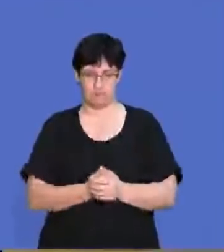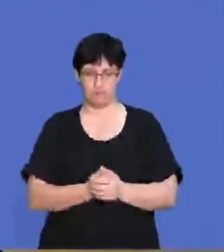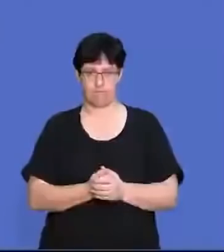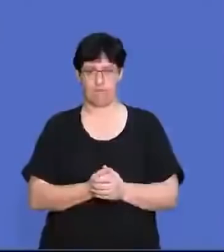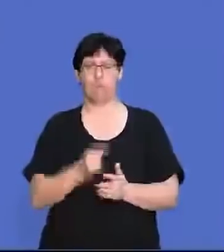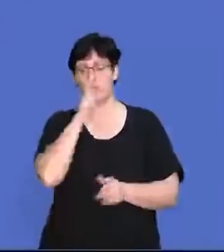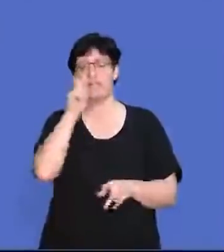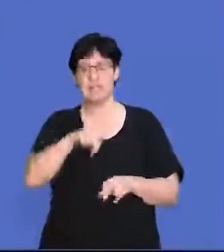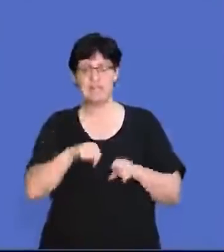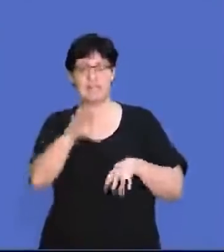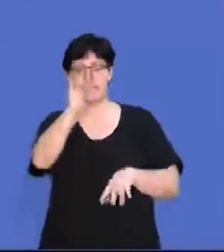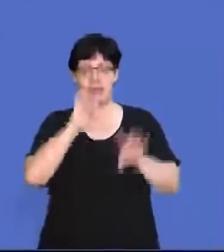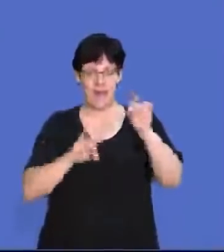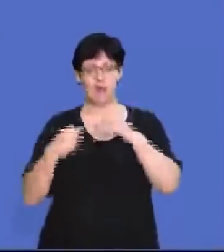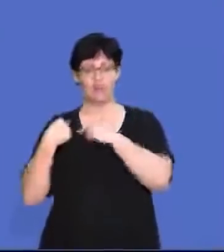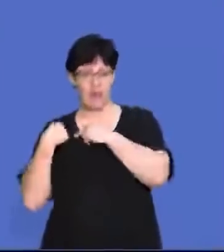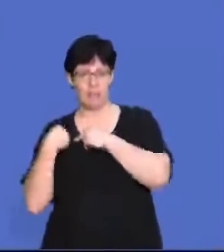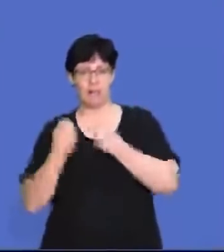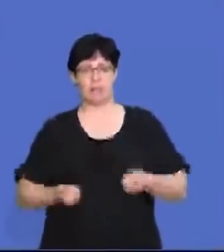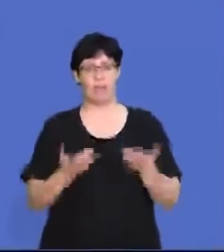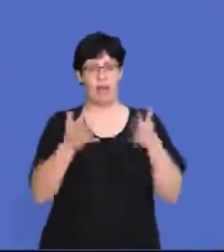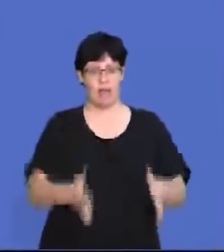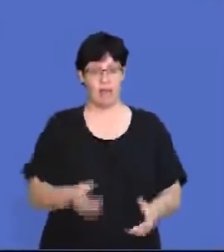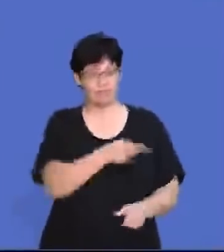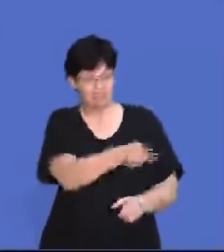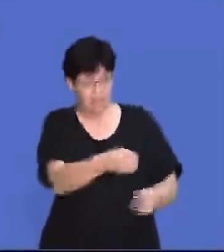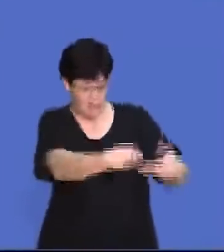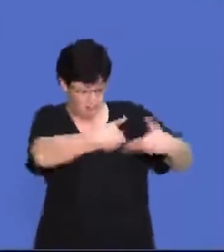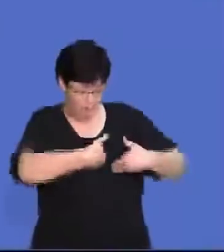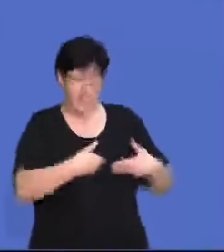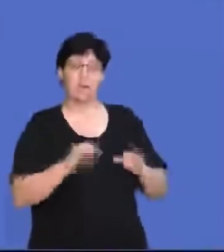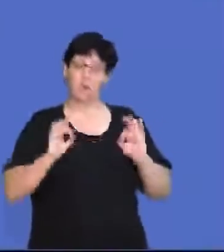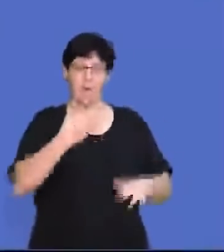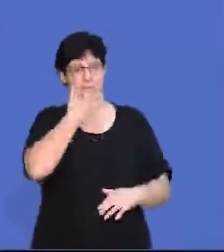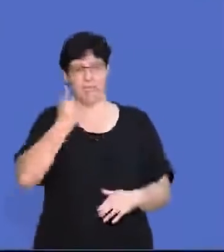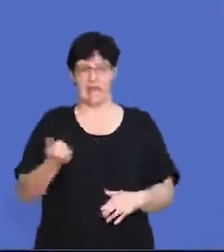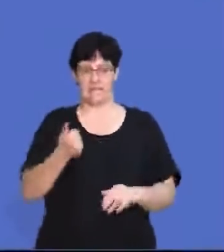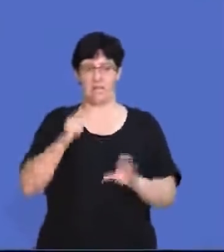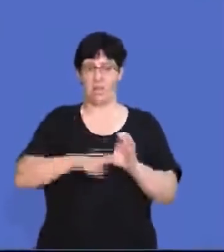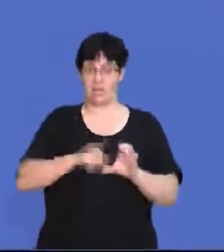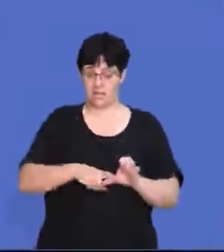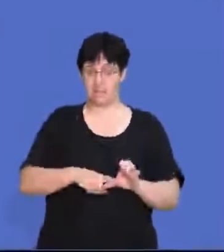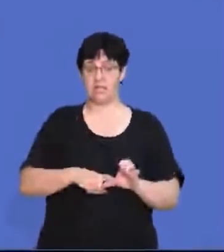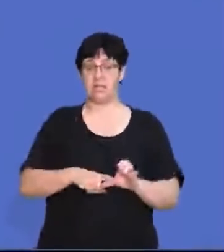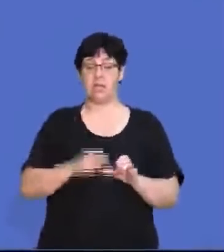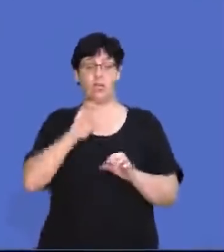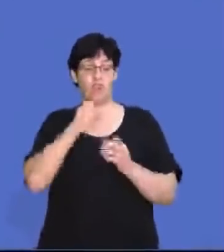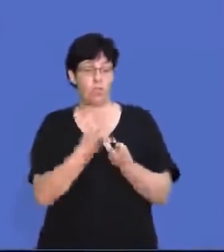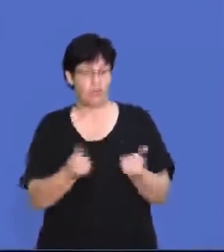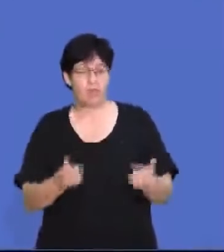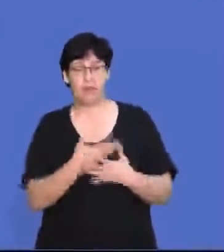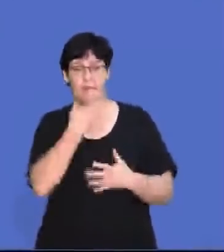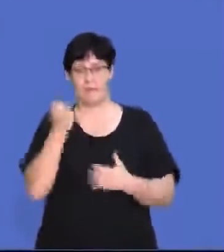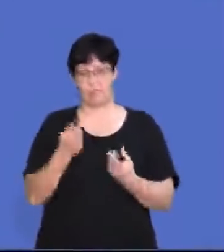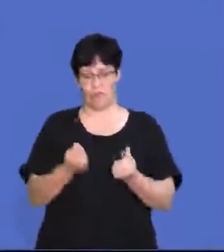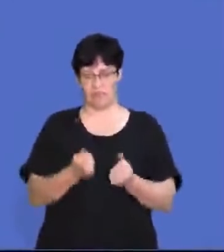economy. We have to select reliable suppliers that render the best quality raw materials at reasonable prices.